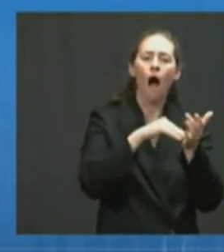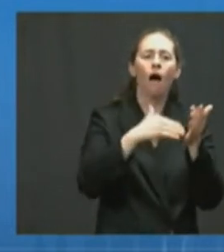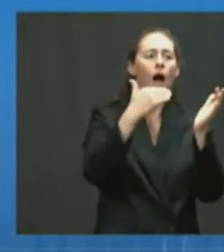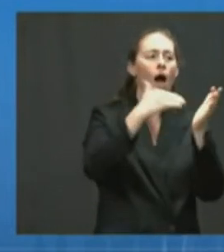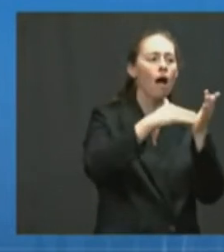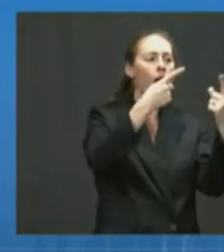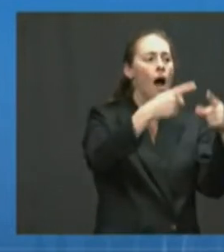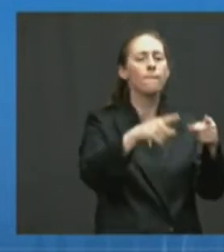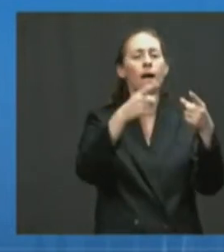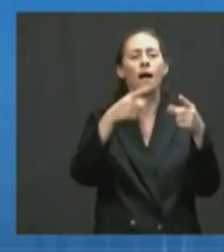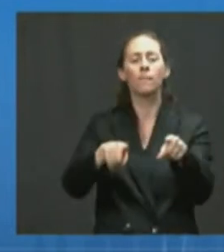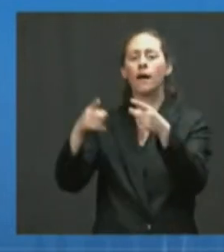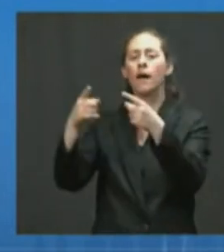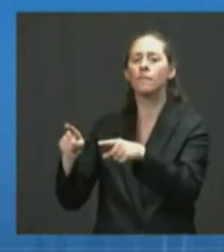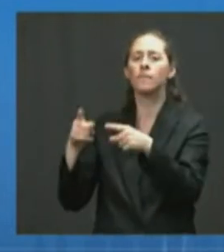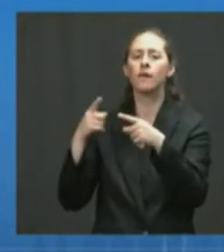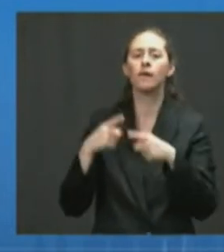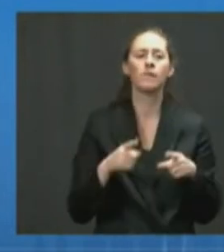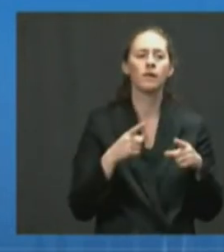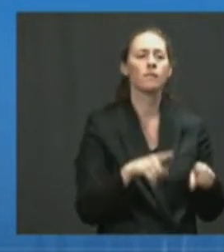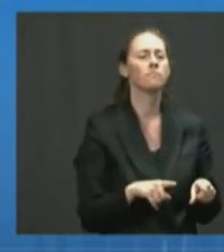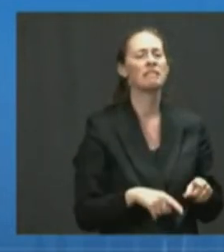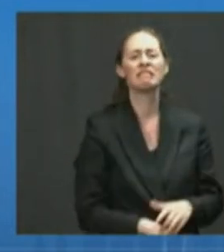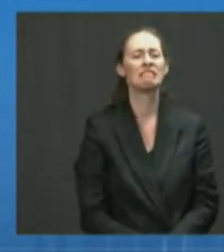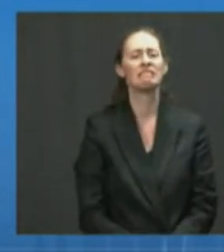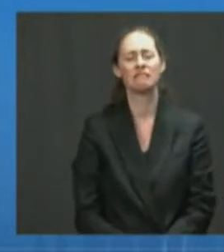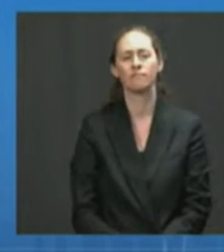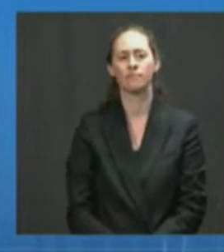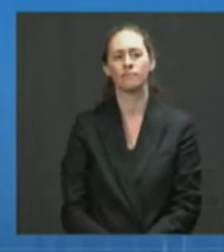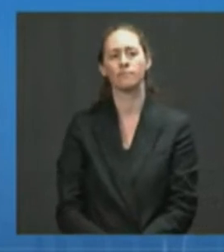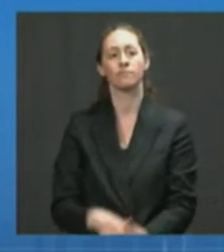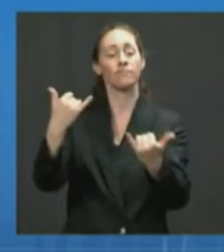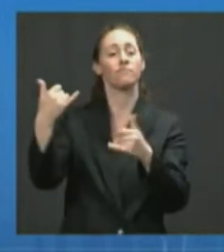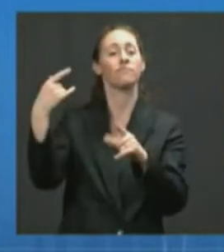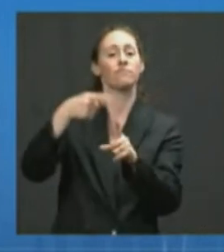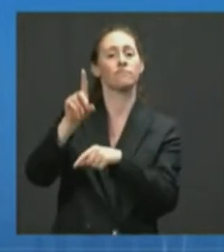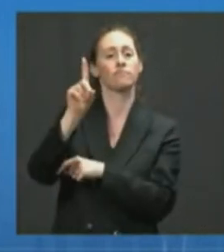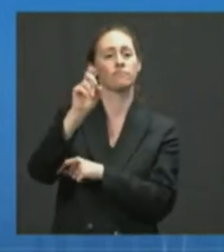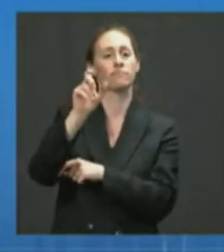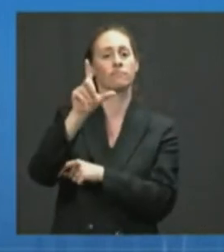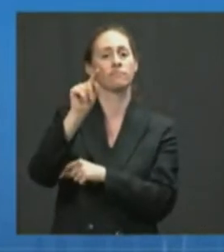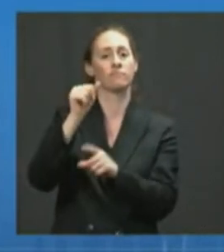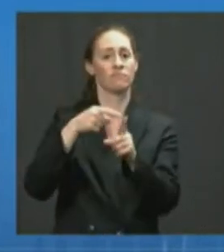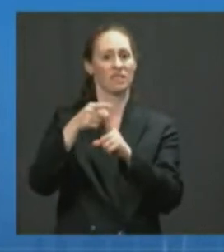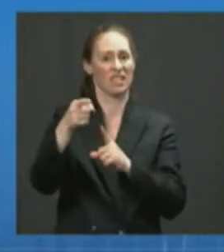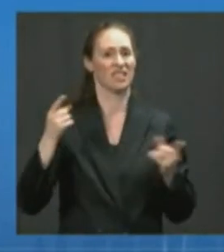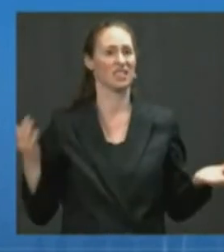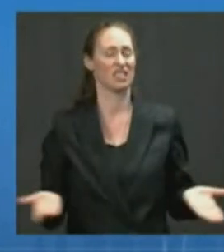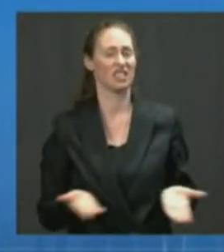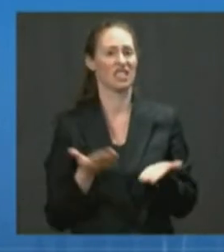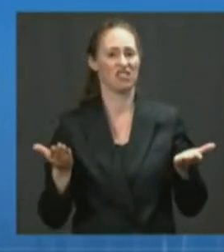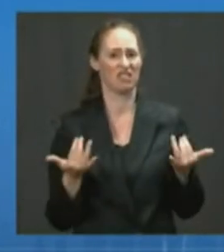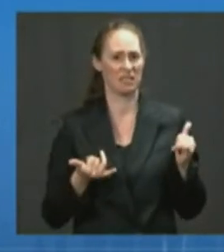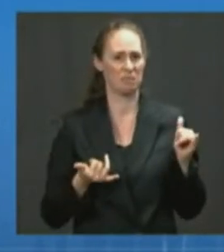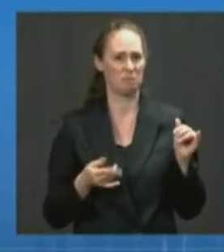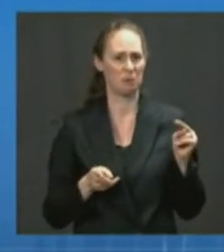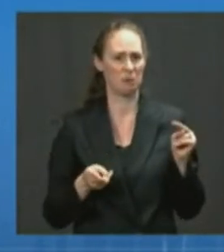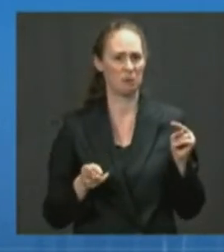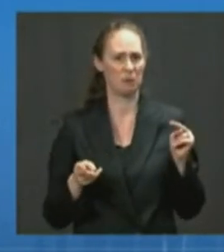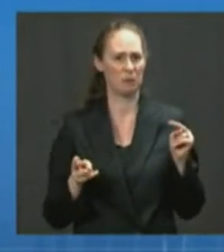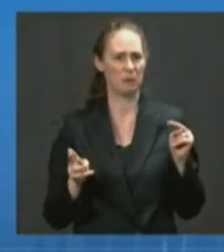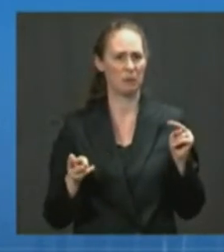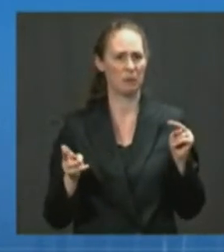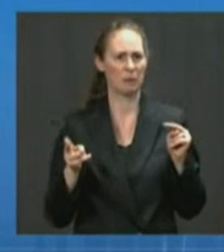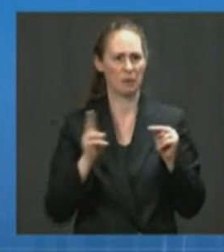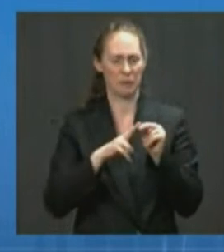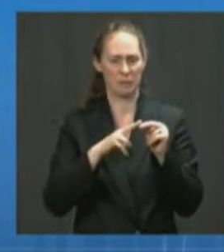variant is here, while climbing infection rates, or what we're seeing day to day, primarily among the unvaccinated, it is